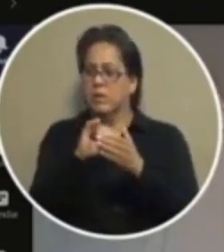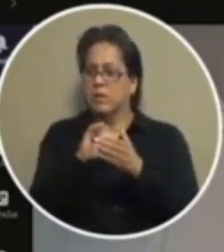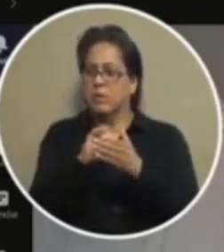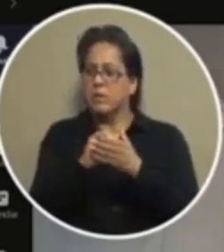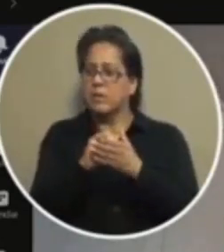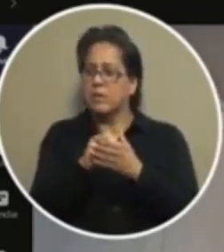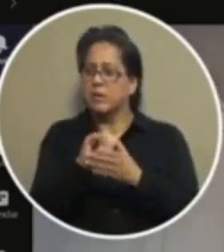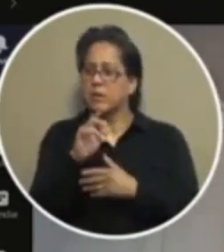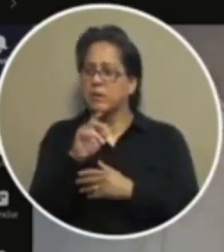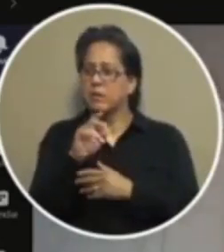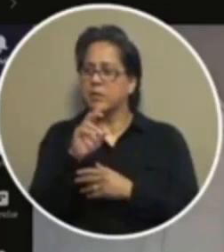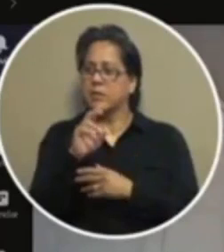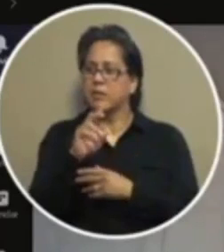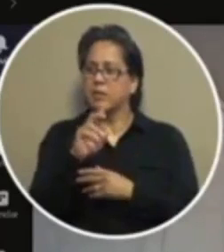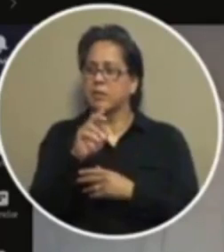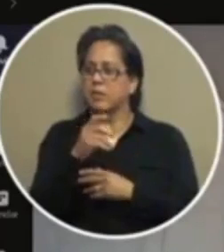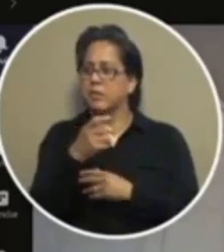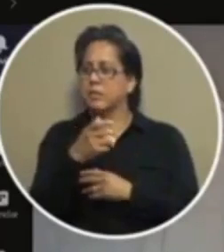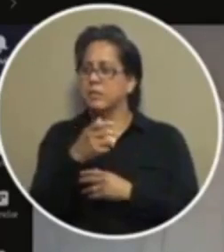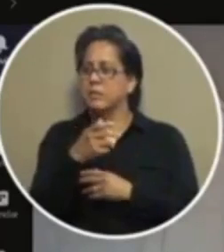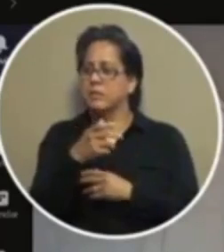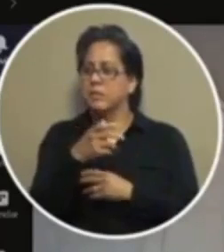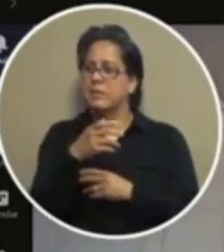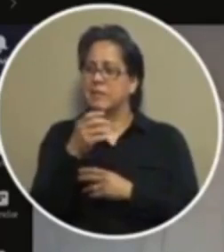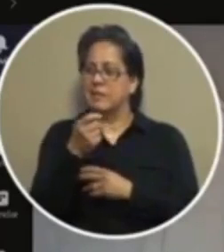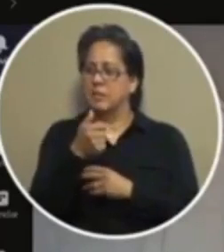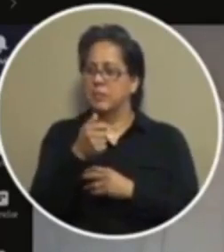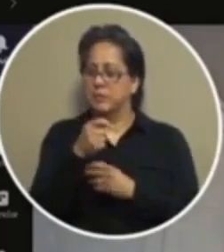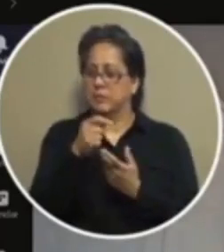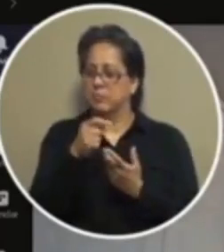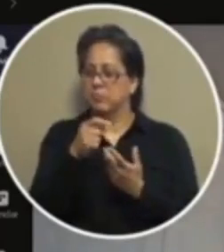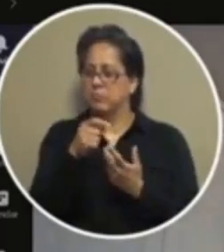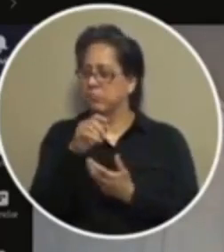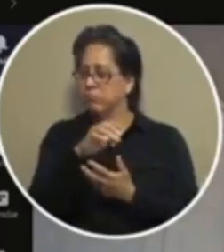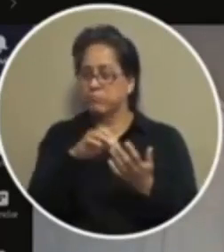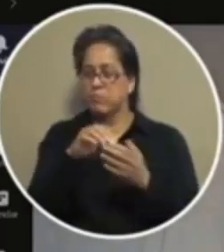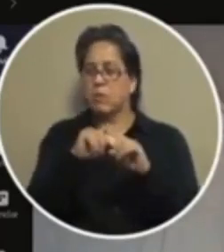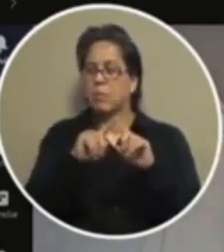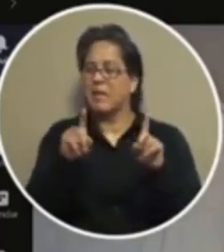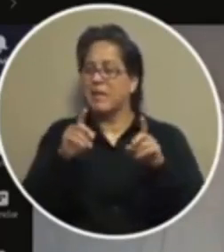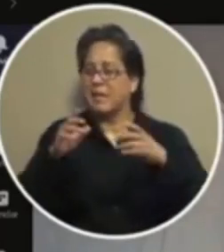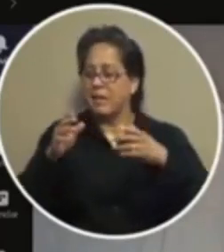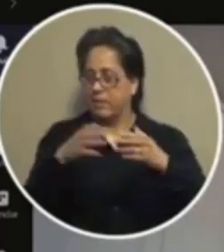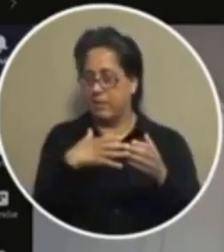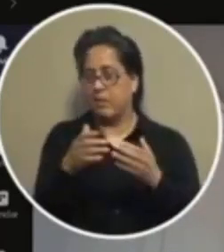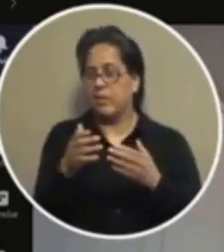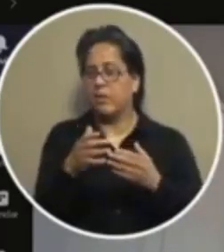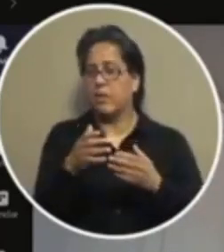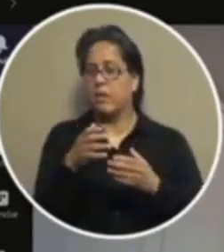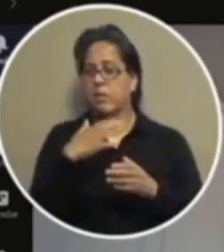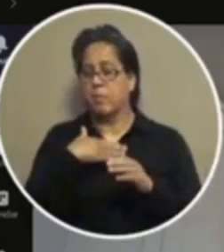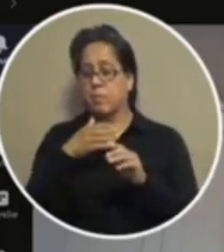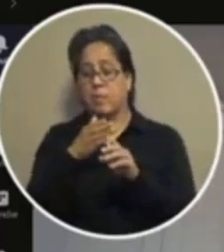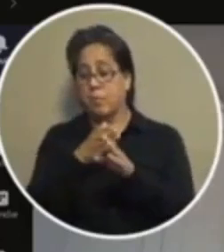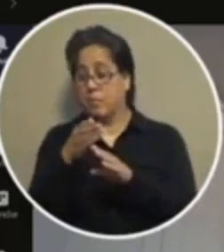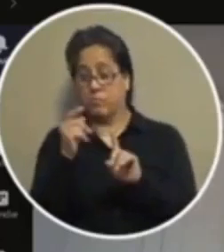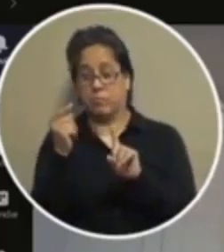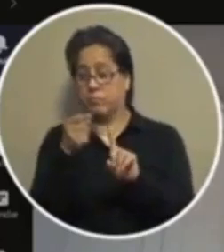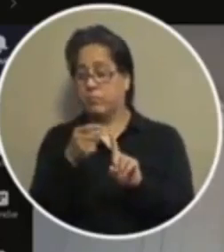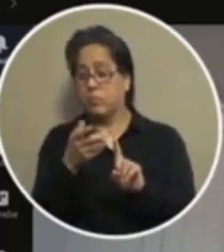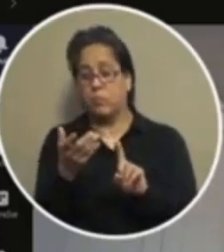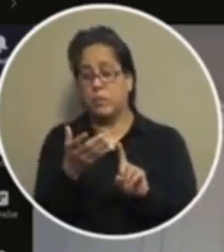unanswerable question is is a little bit confounding but at any rate um my main point is